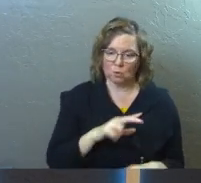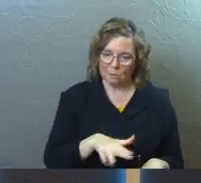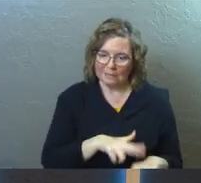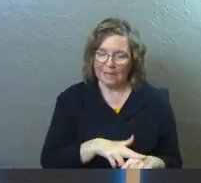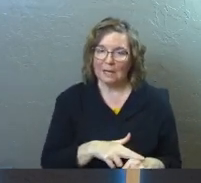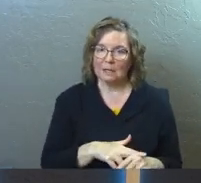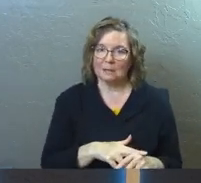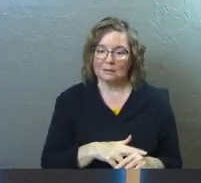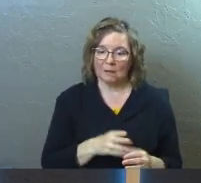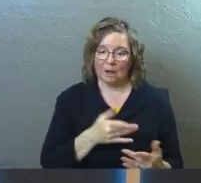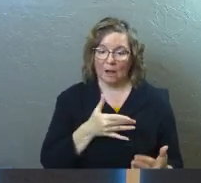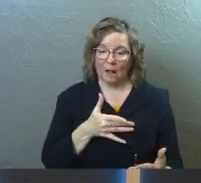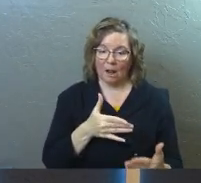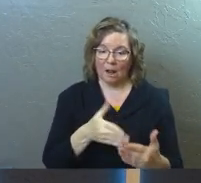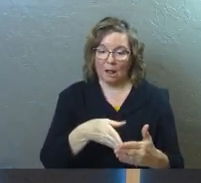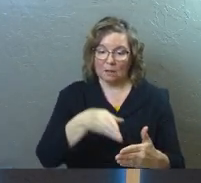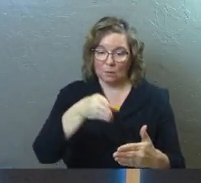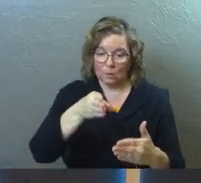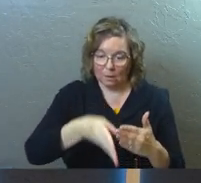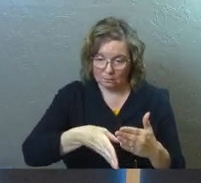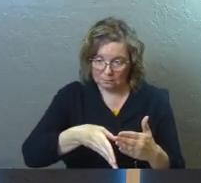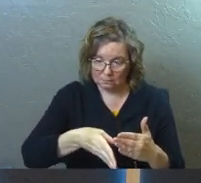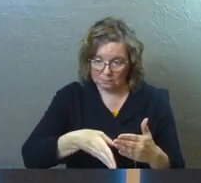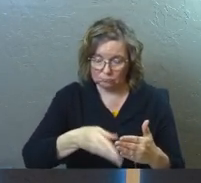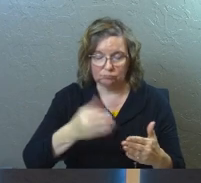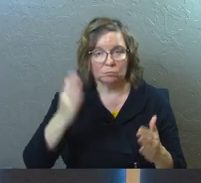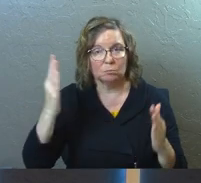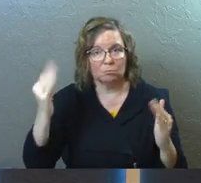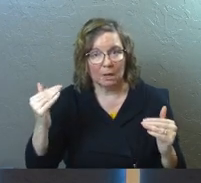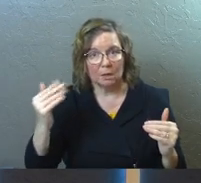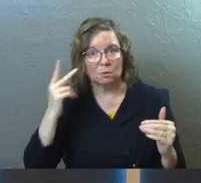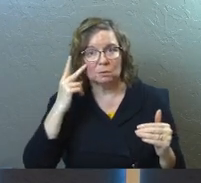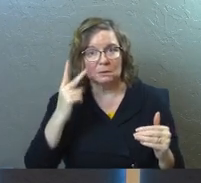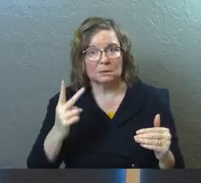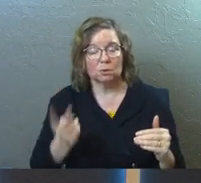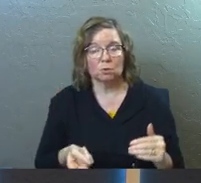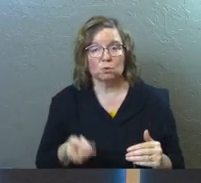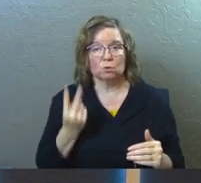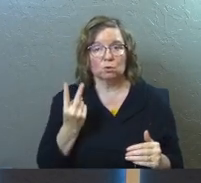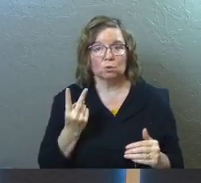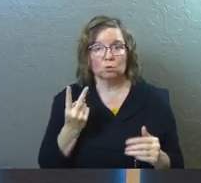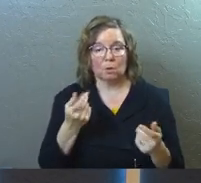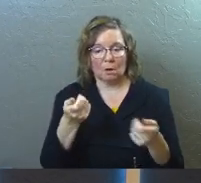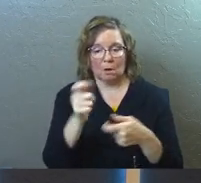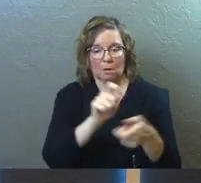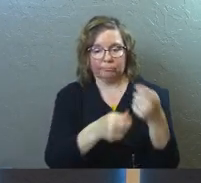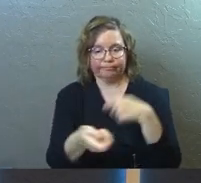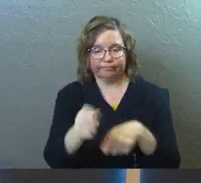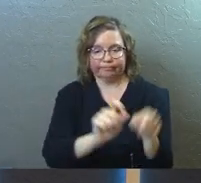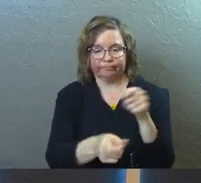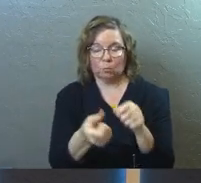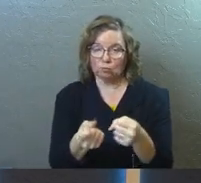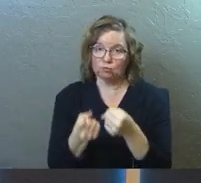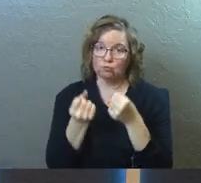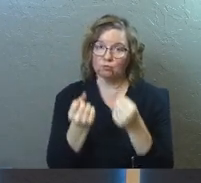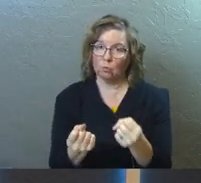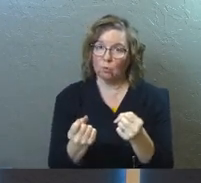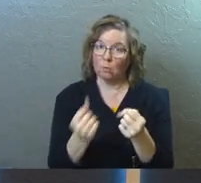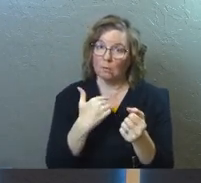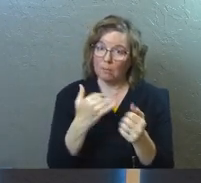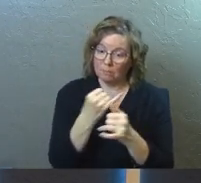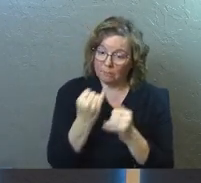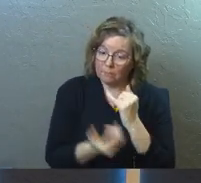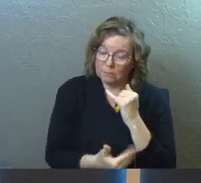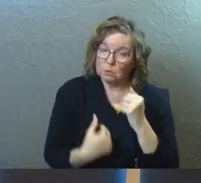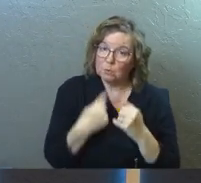would naturally get to the end of this passage and you would expect to see a two braided cord is strong. Like that would